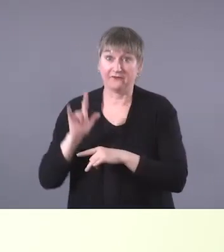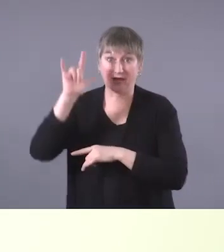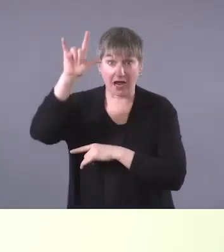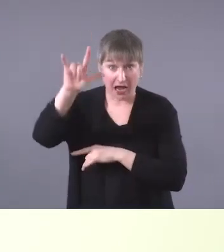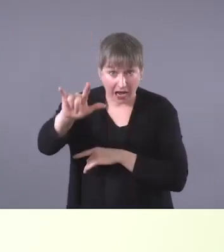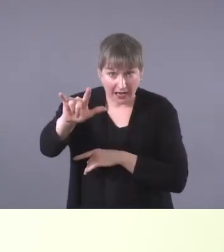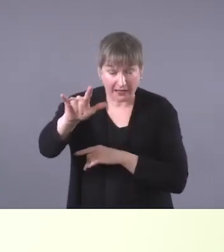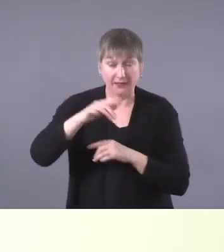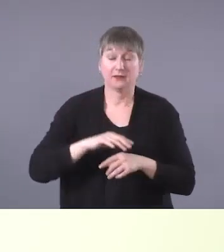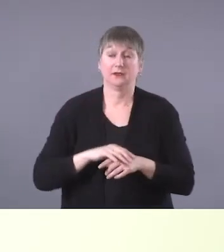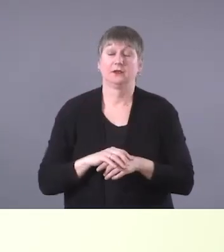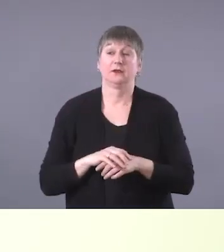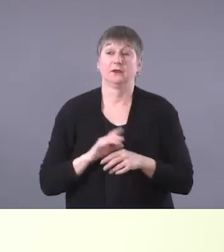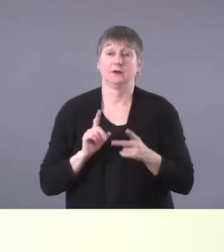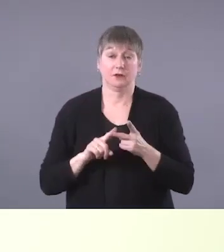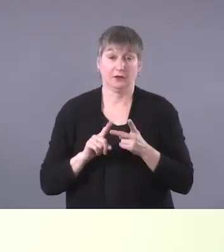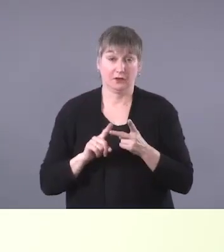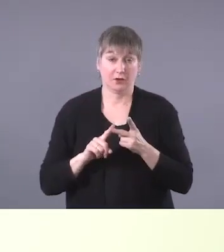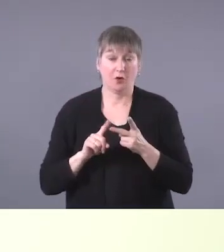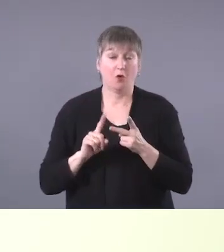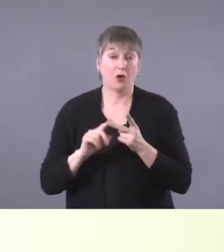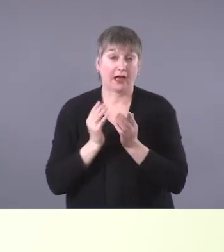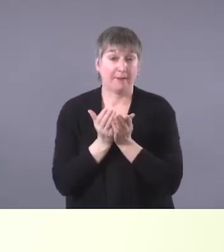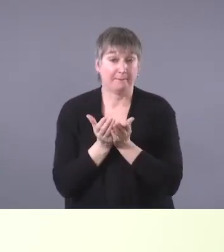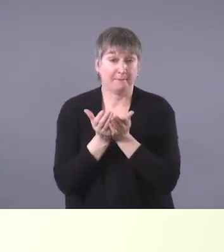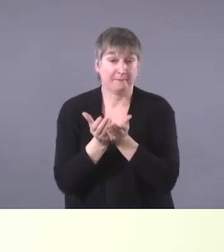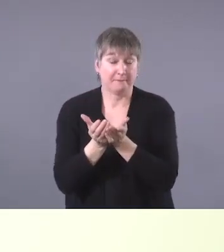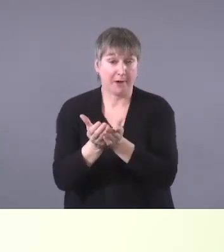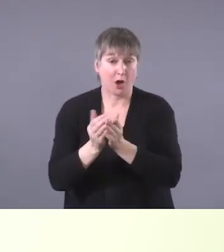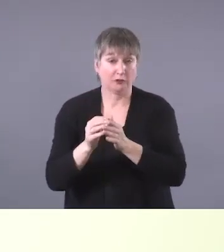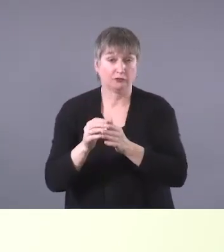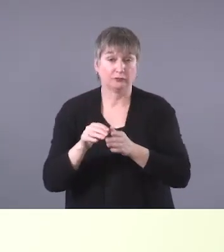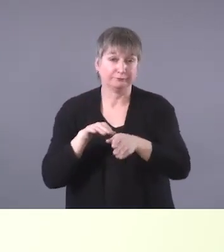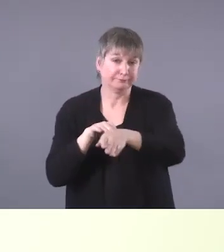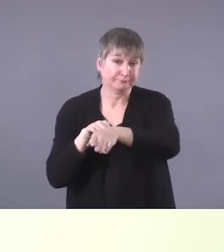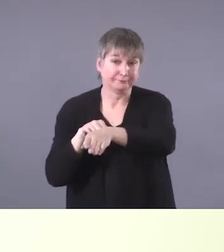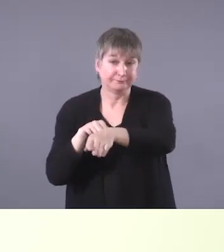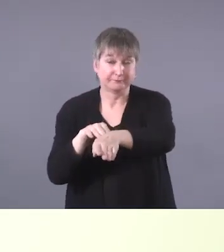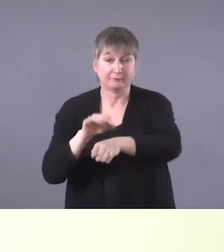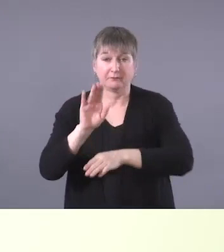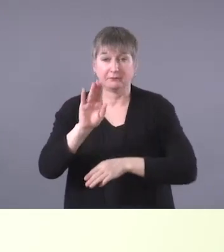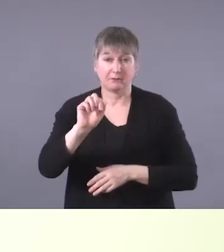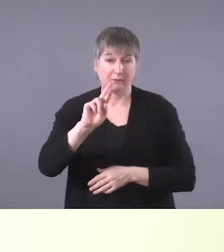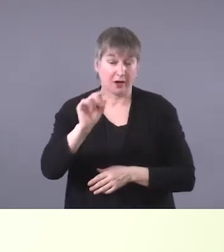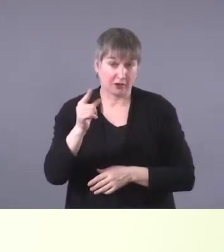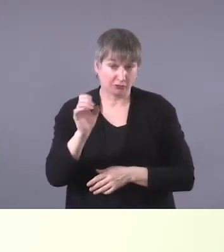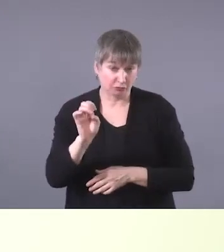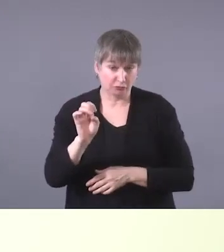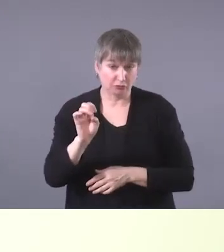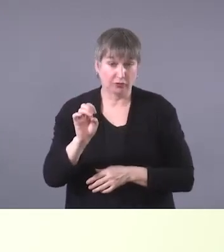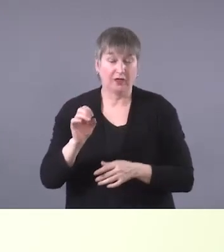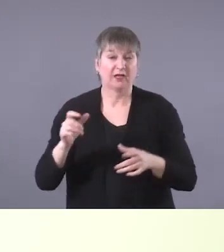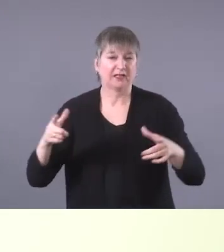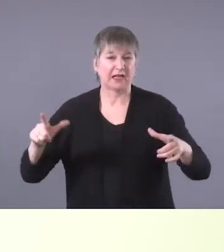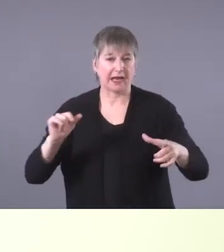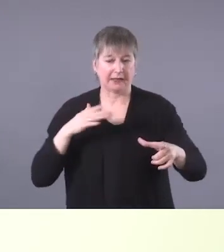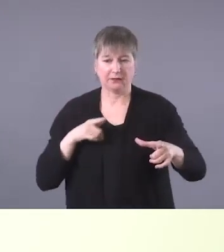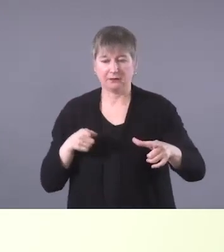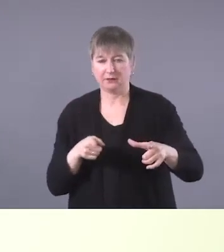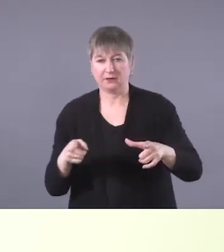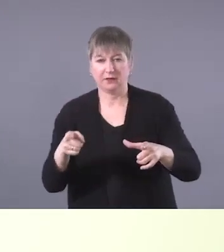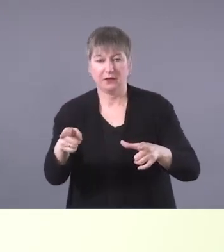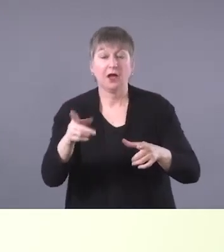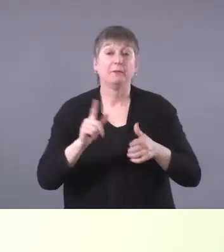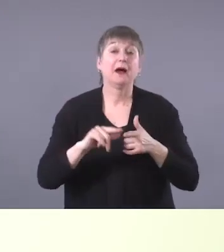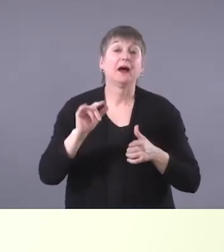or you can take a barge to go across the lake, or in the wintertime, there's an ice